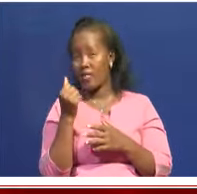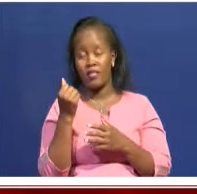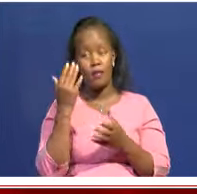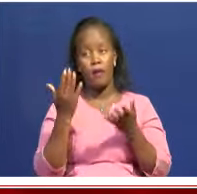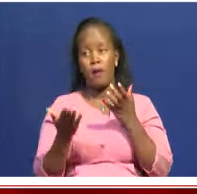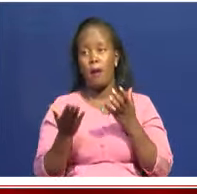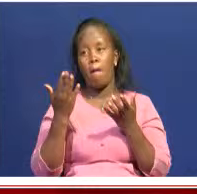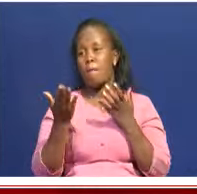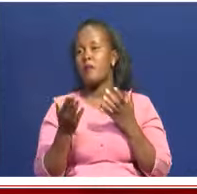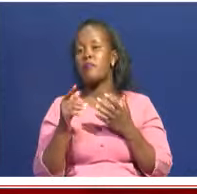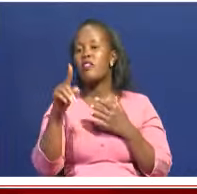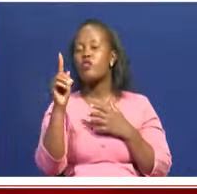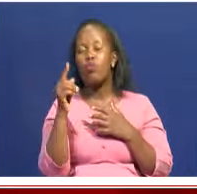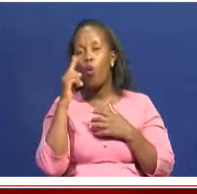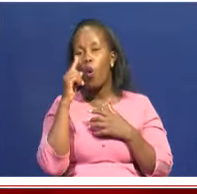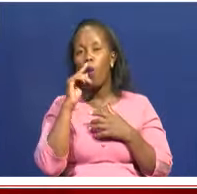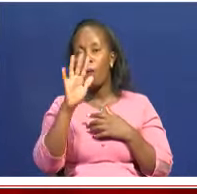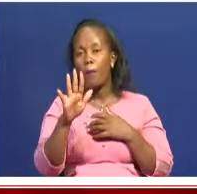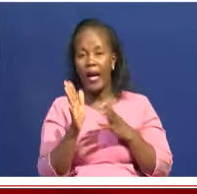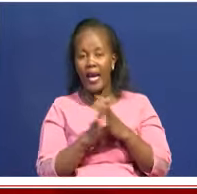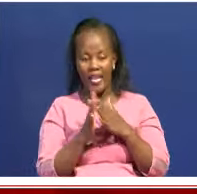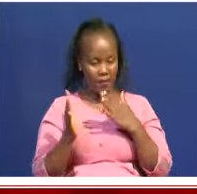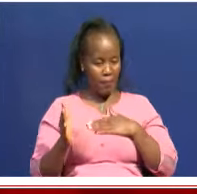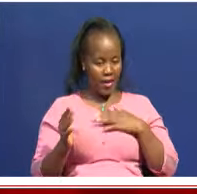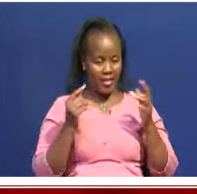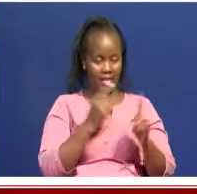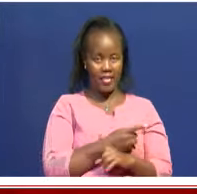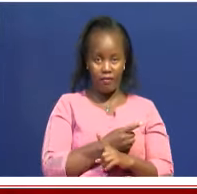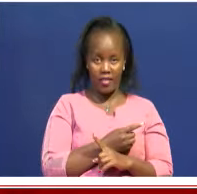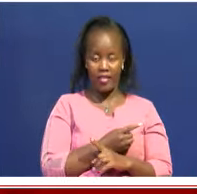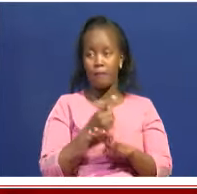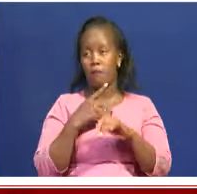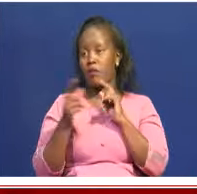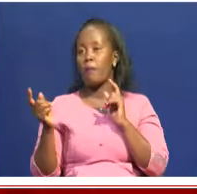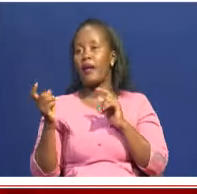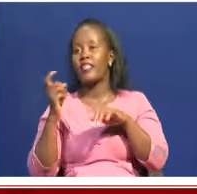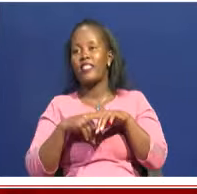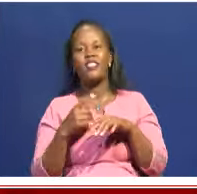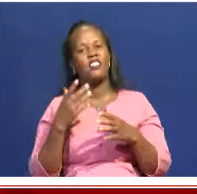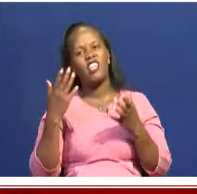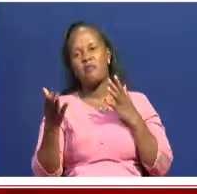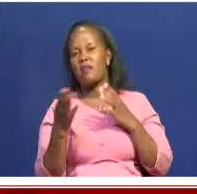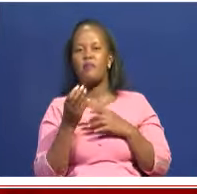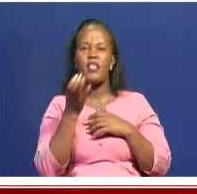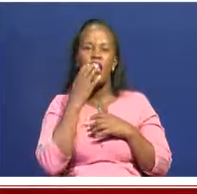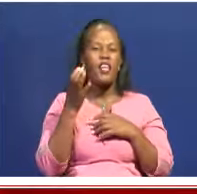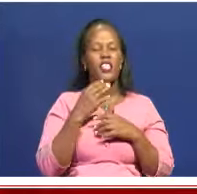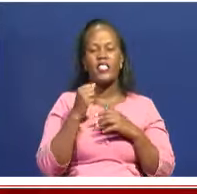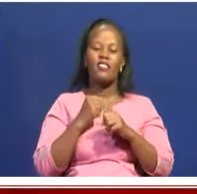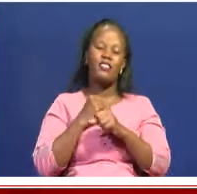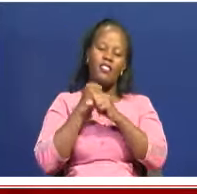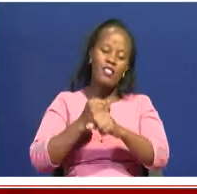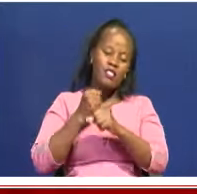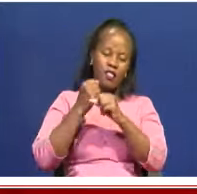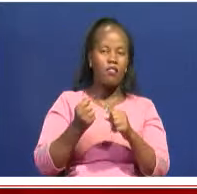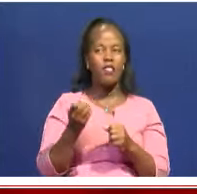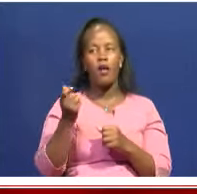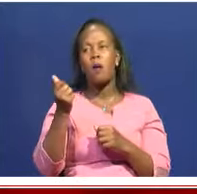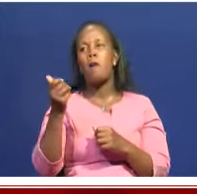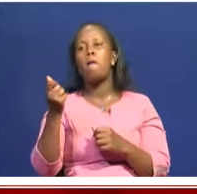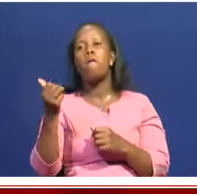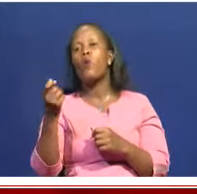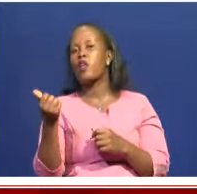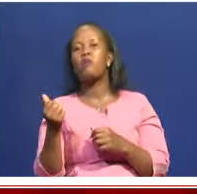gastronomy, where you come from and where I come from are different. But when you eat, let's say, Mokimo or when I test Mokimo and you have Anjera,